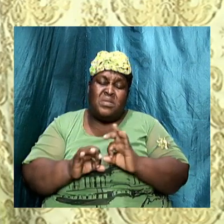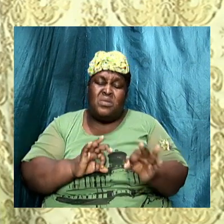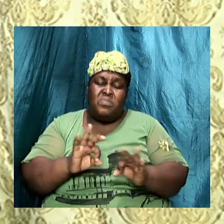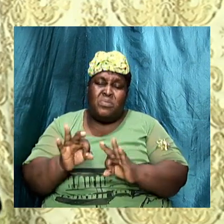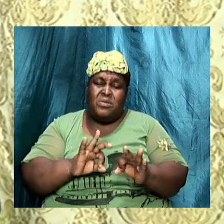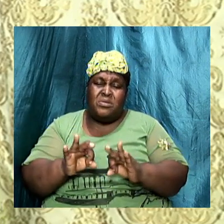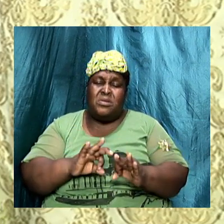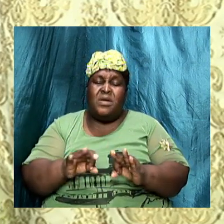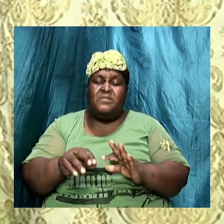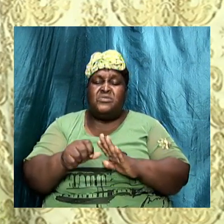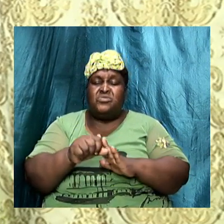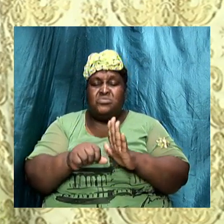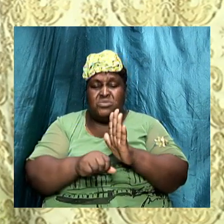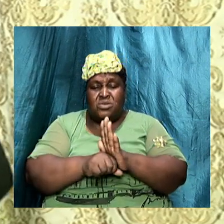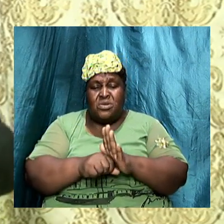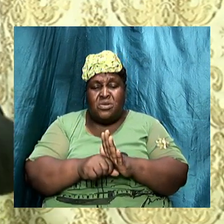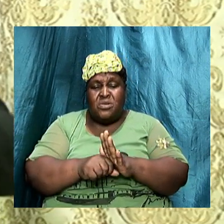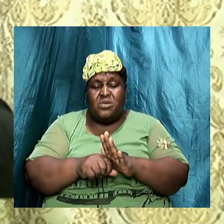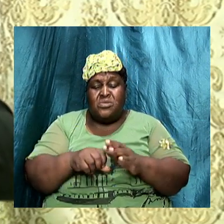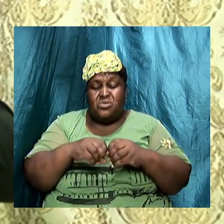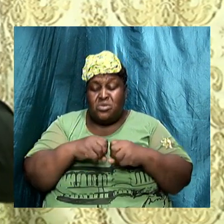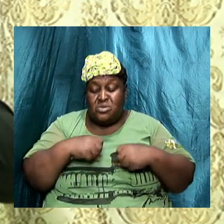so the Sadducees said look here